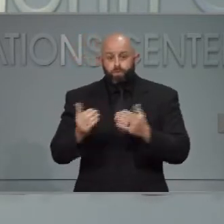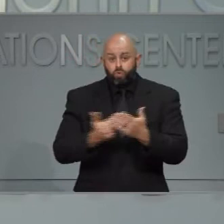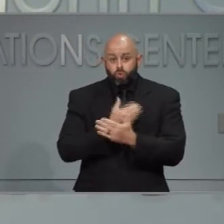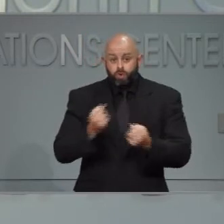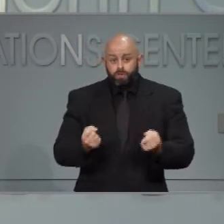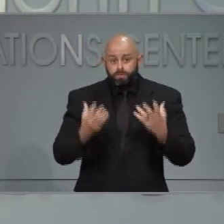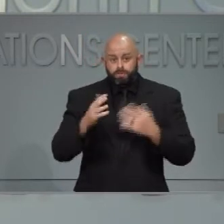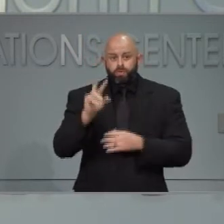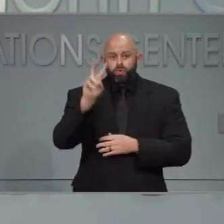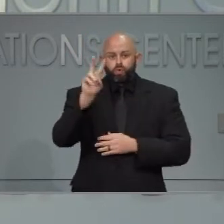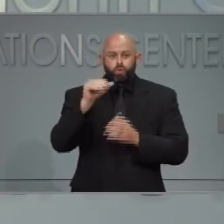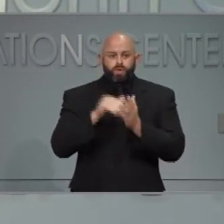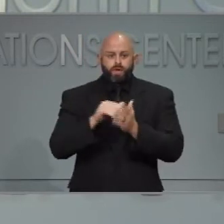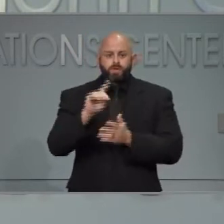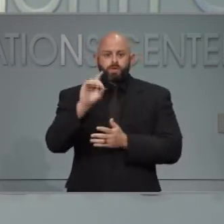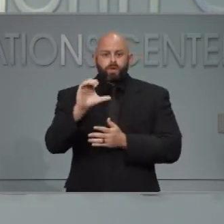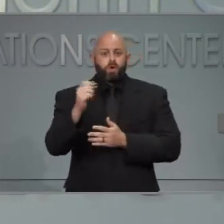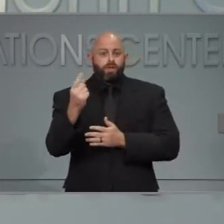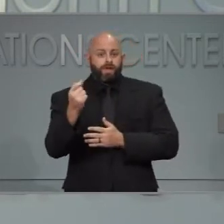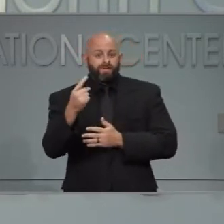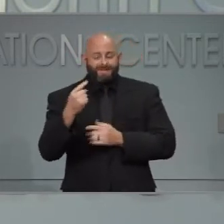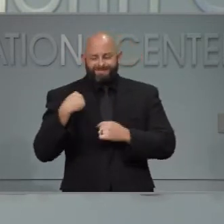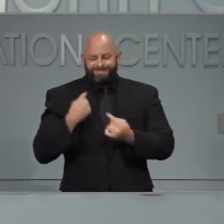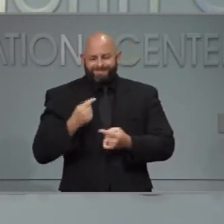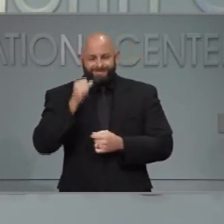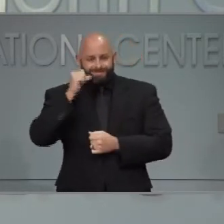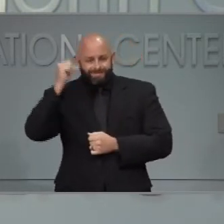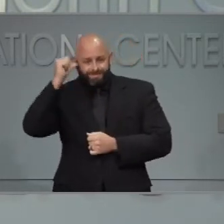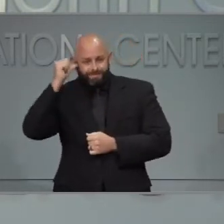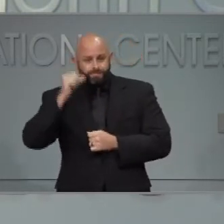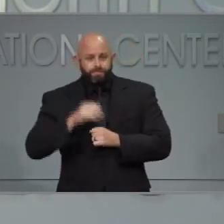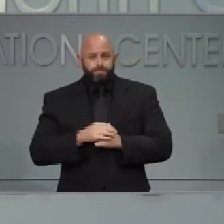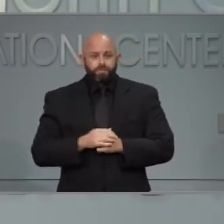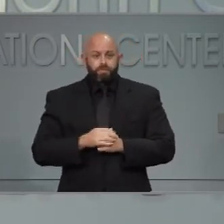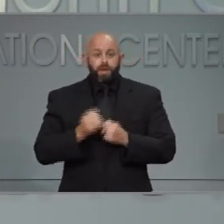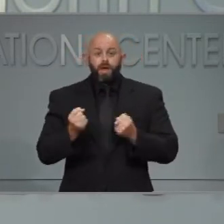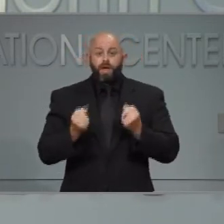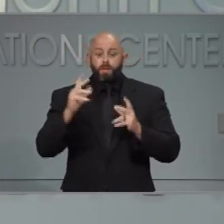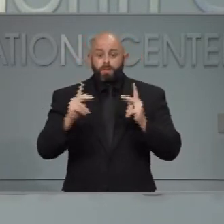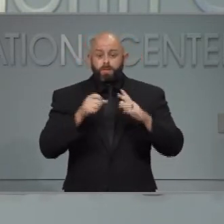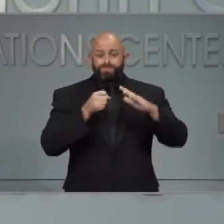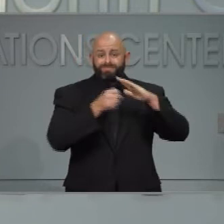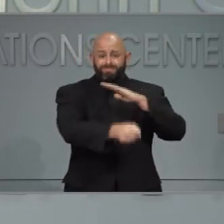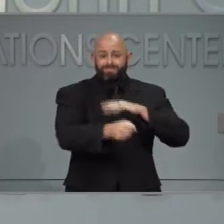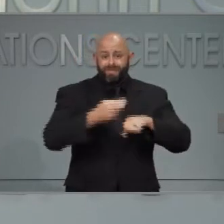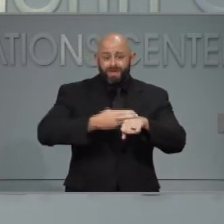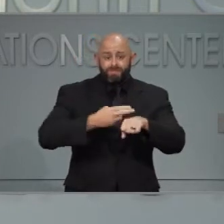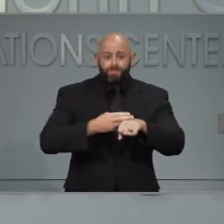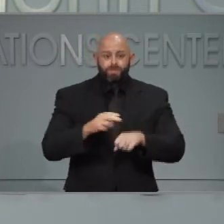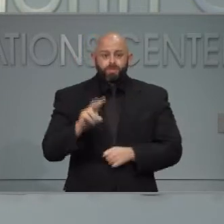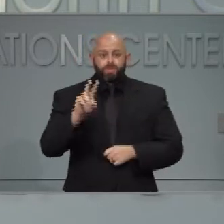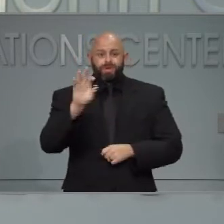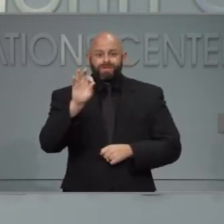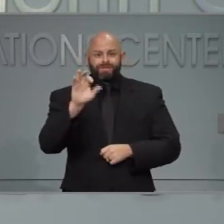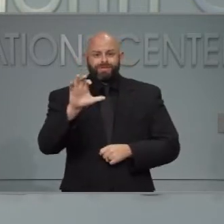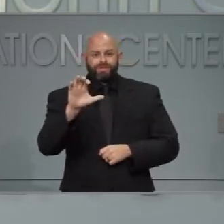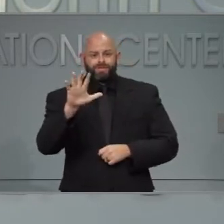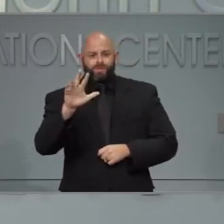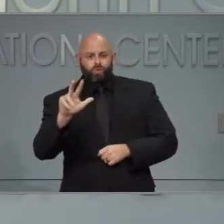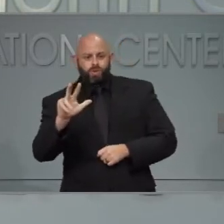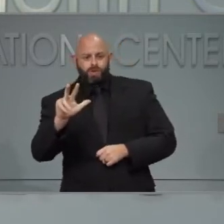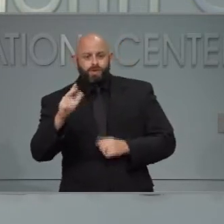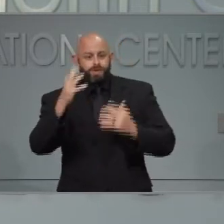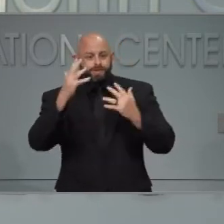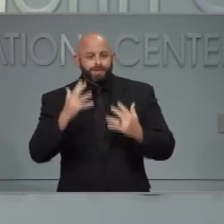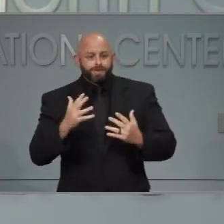reported since yesterday, 953 people in the hospital, and sadly, 2,741